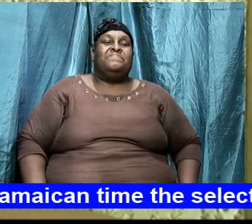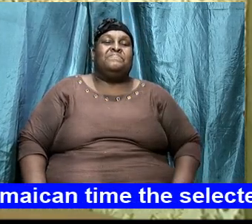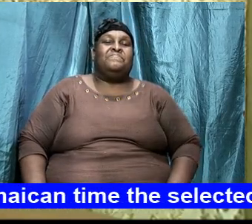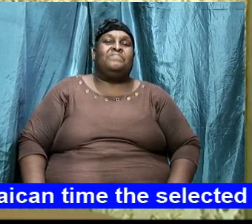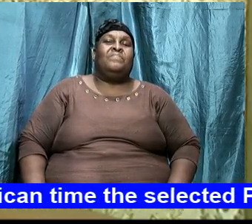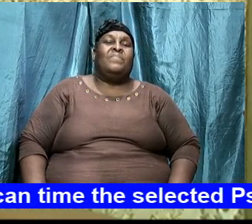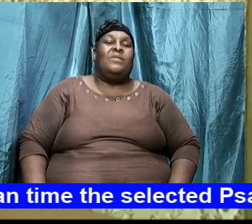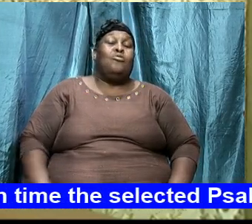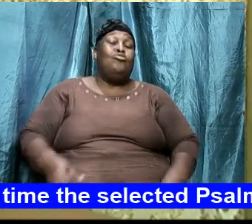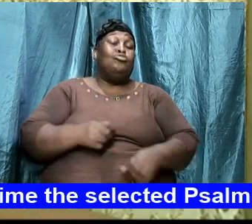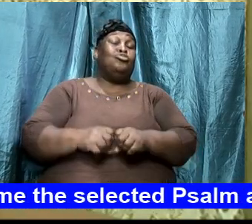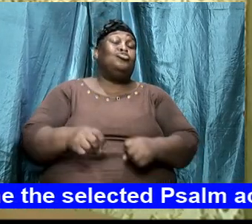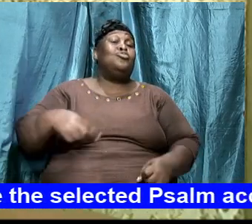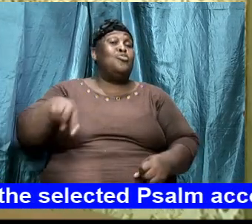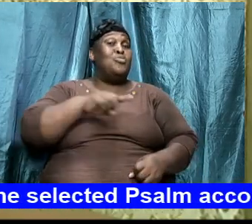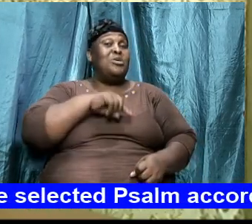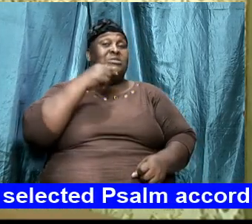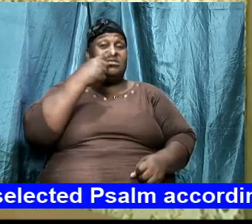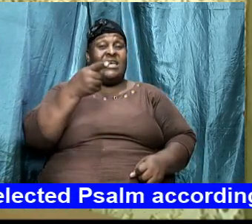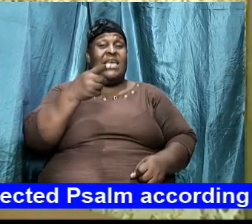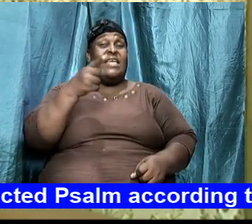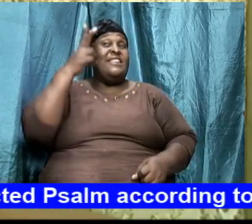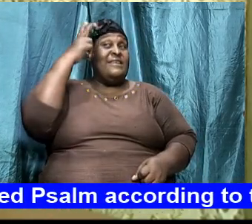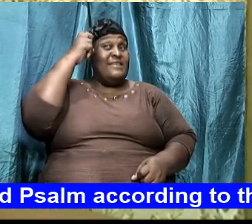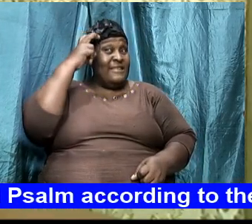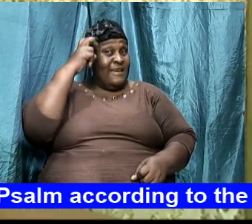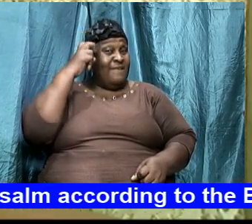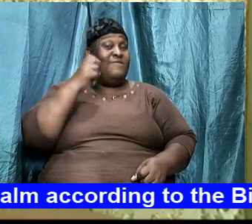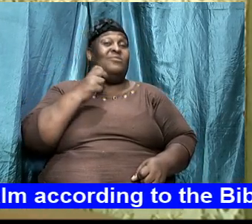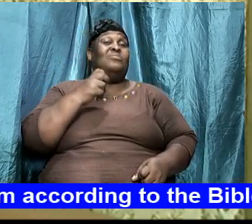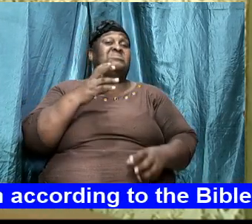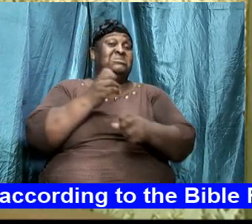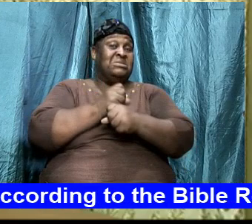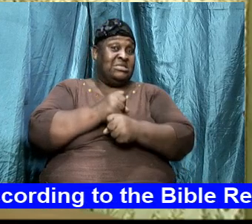we are saying that the adversary will take the battle at your doorstep